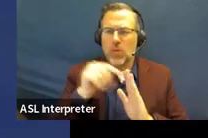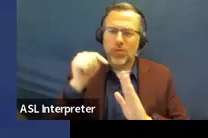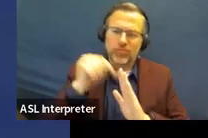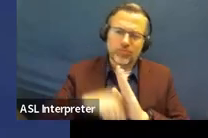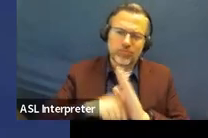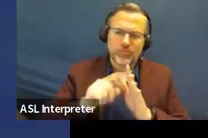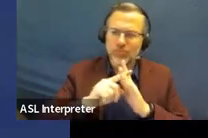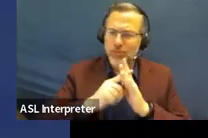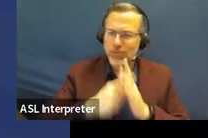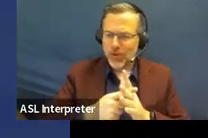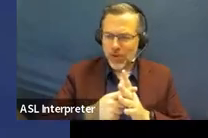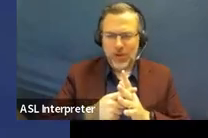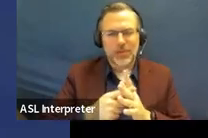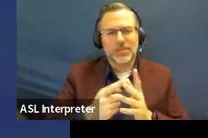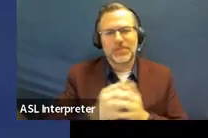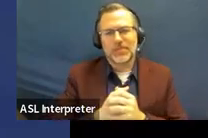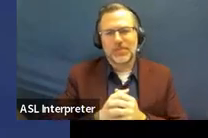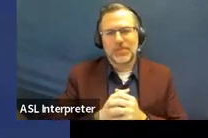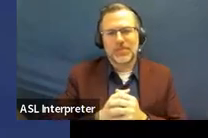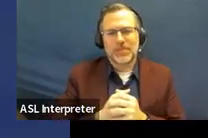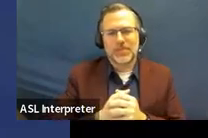and get started.